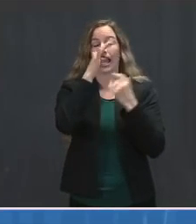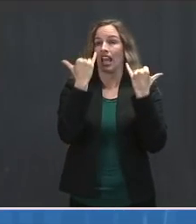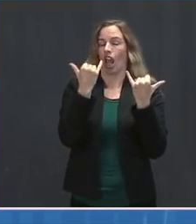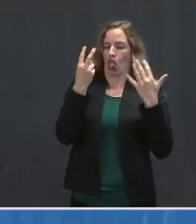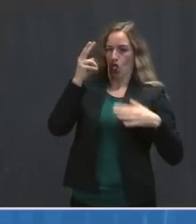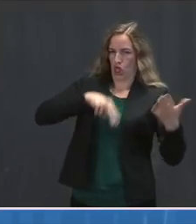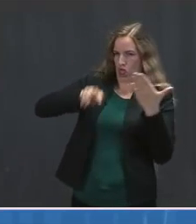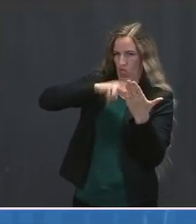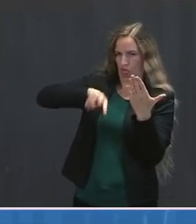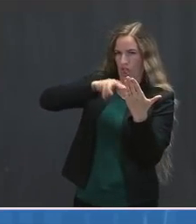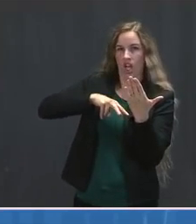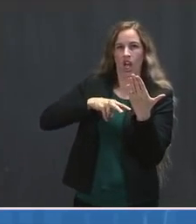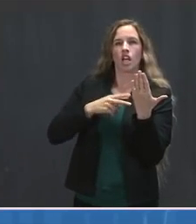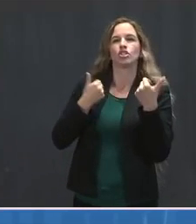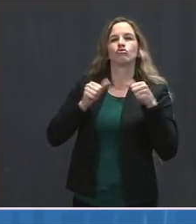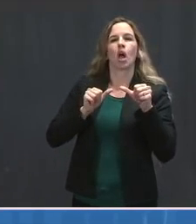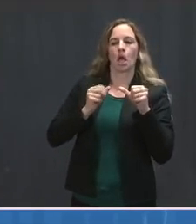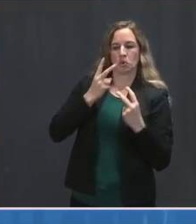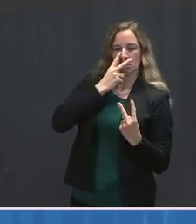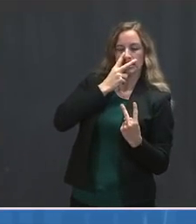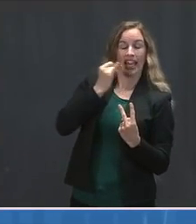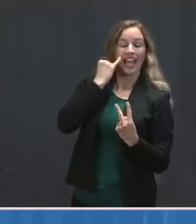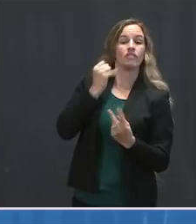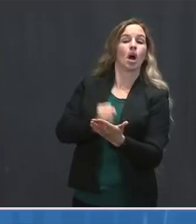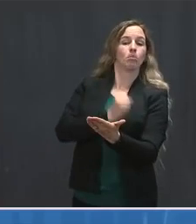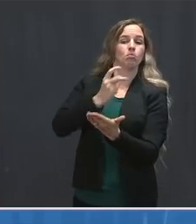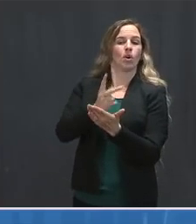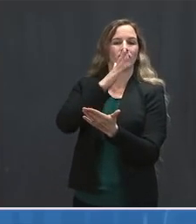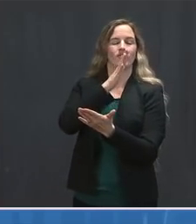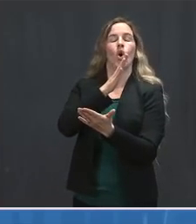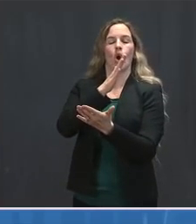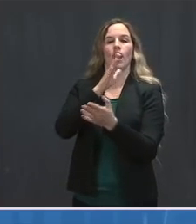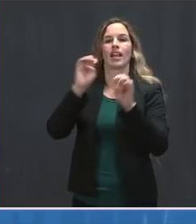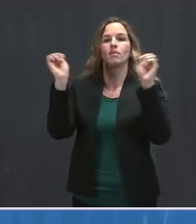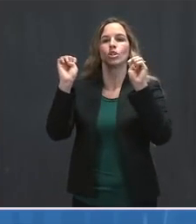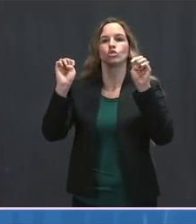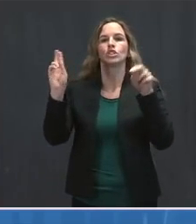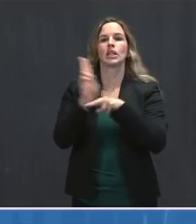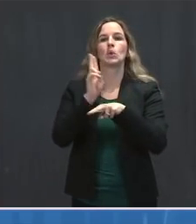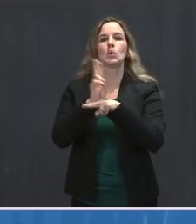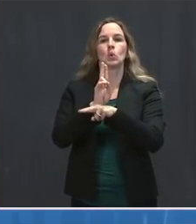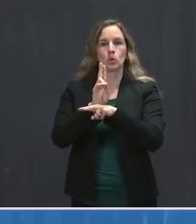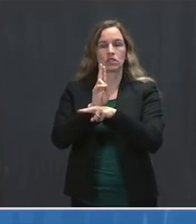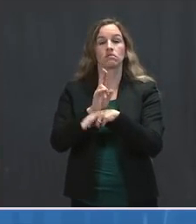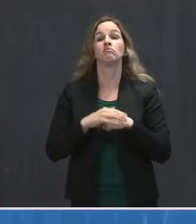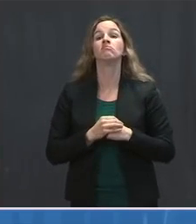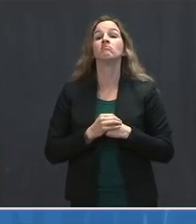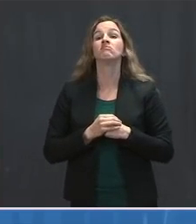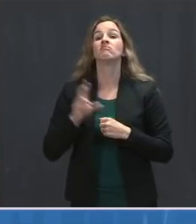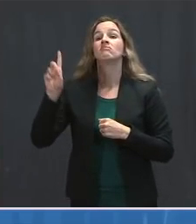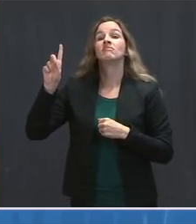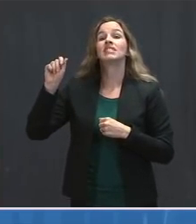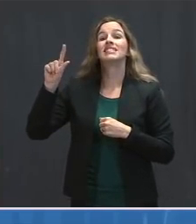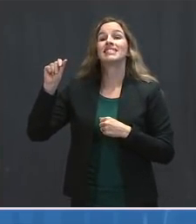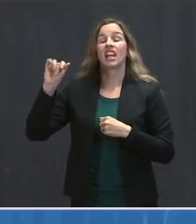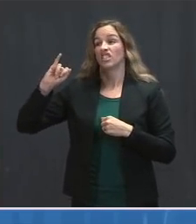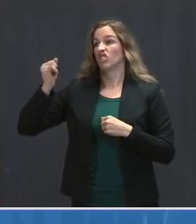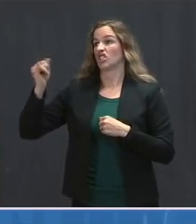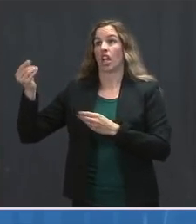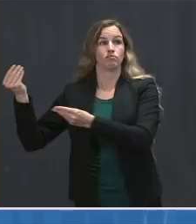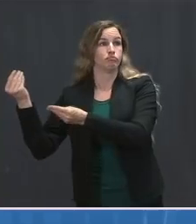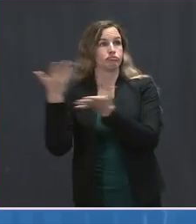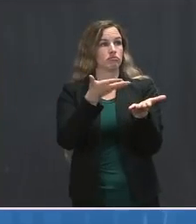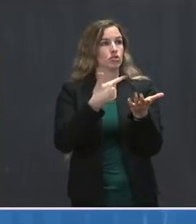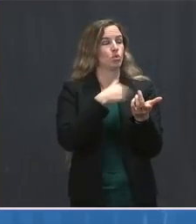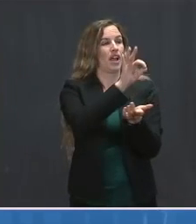an emergency use authorization. The data are now with the FDA. They are examining it. They have scheduled the advisory